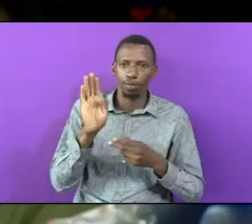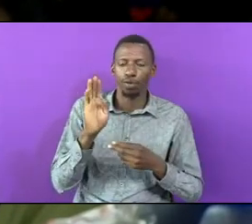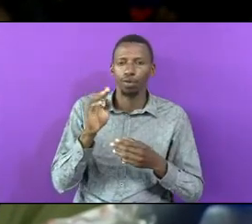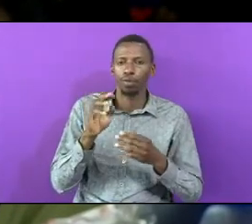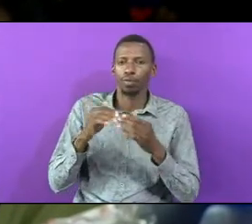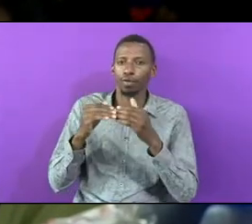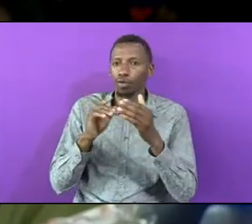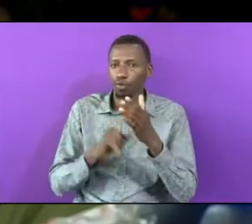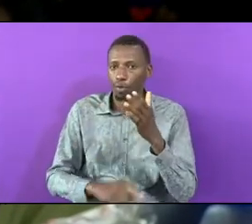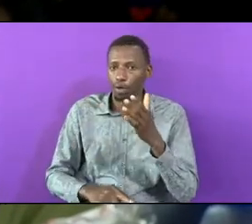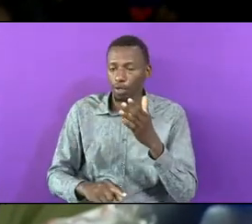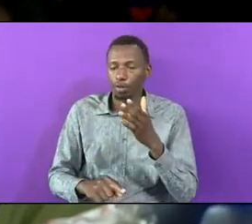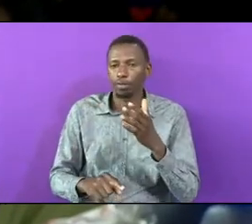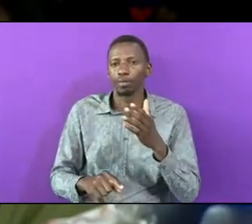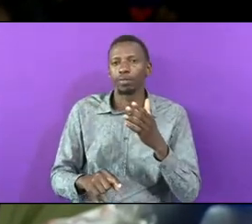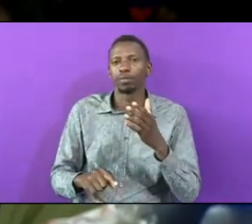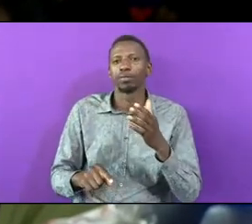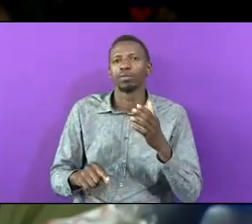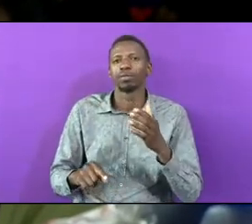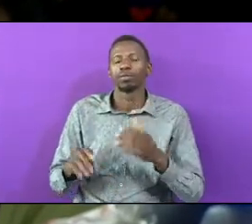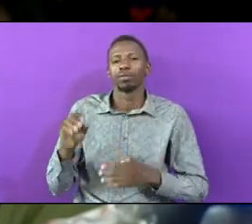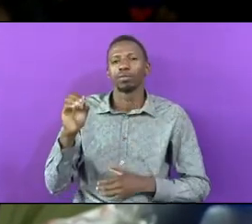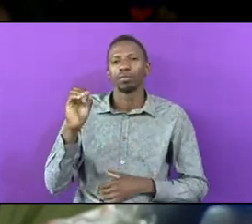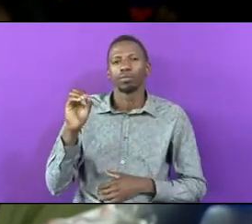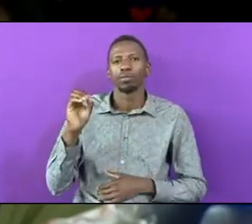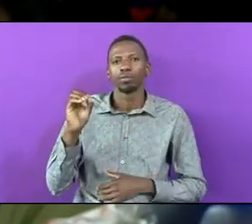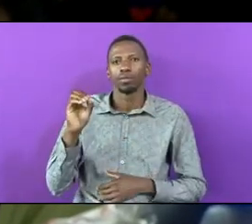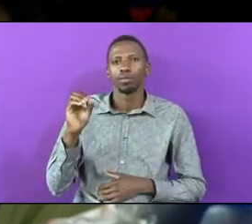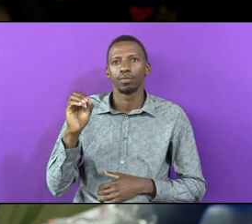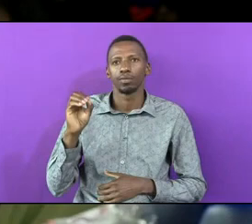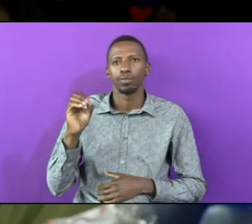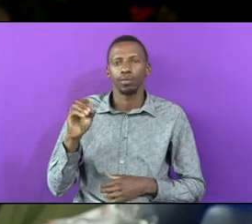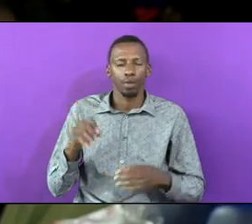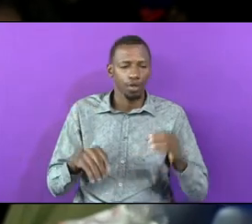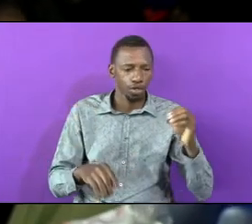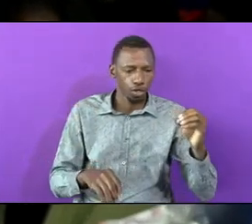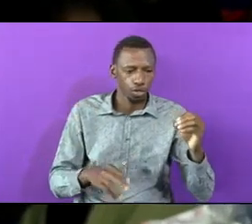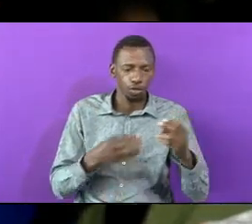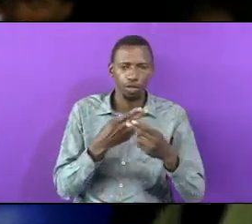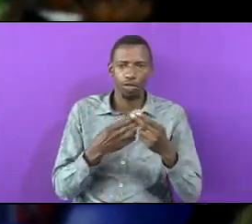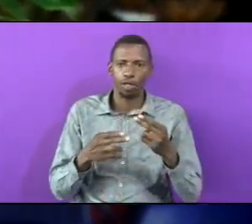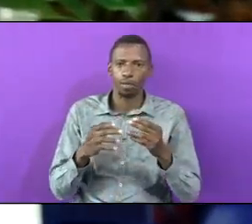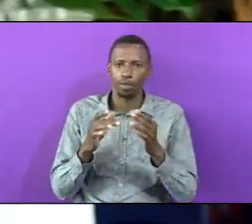Thing That Gives Zero Value Is Number Next To It And That Number Is Jesus Christ